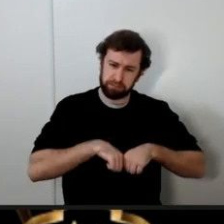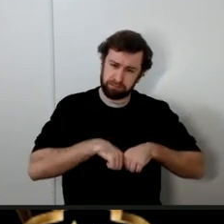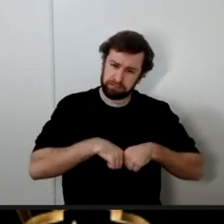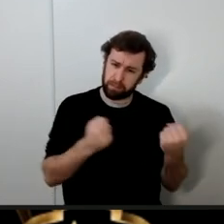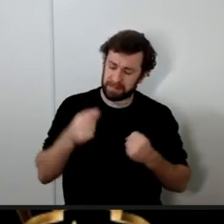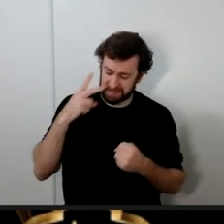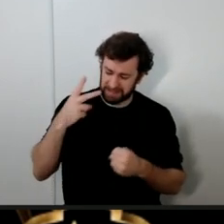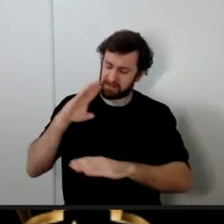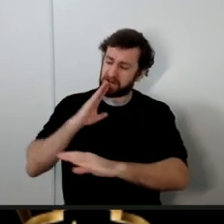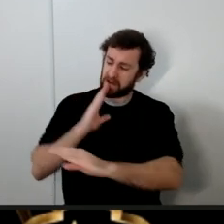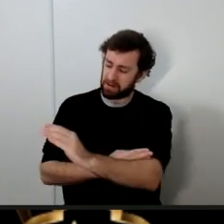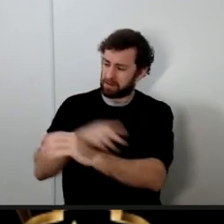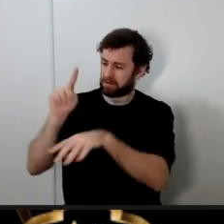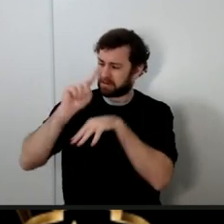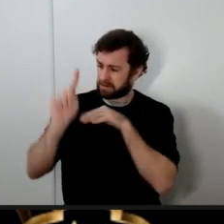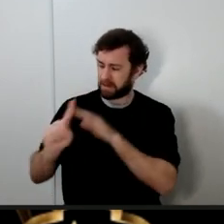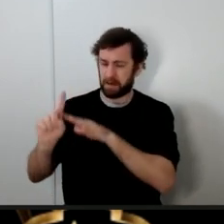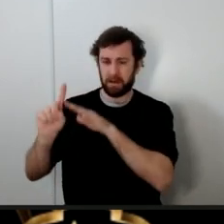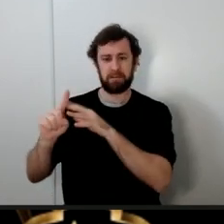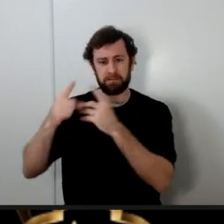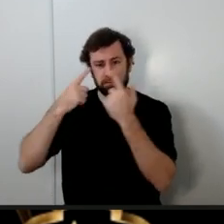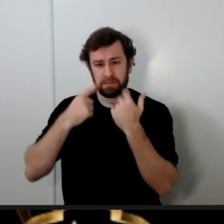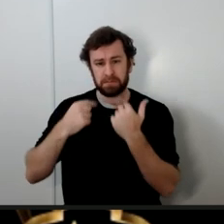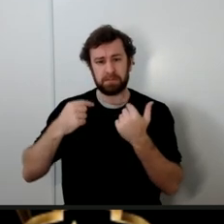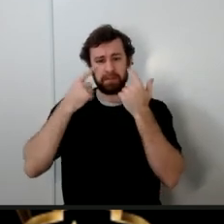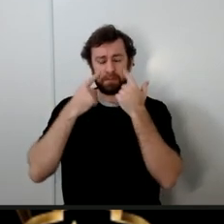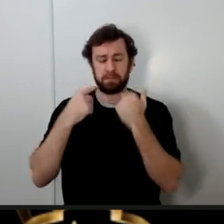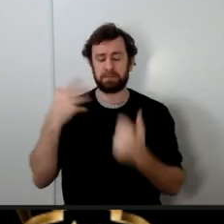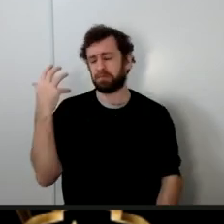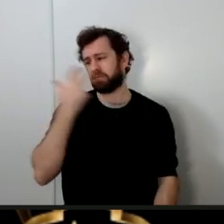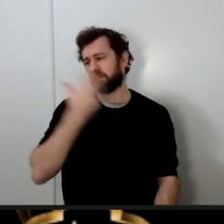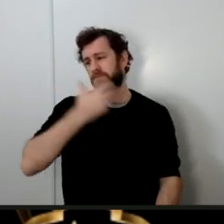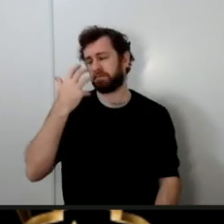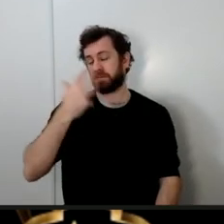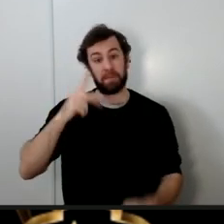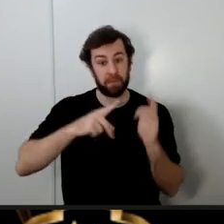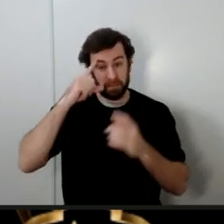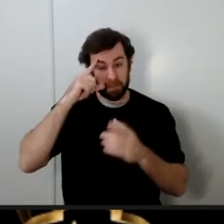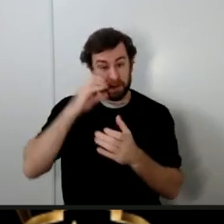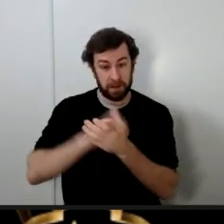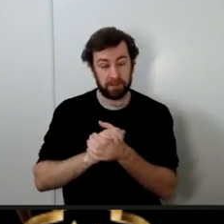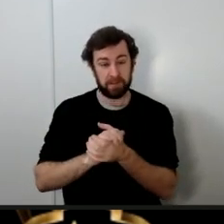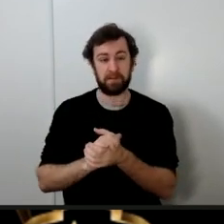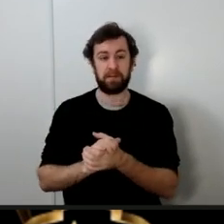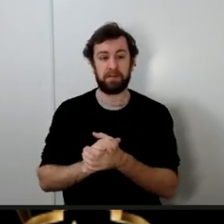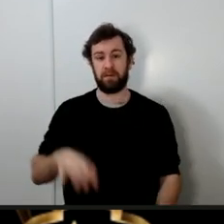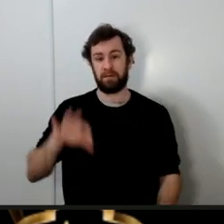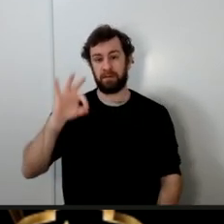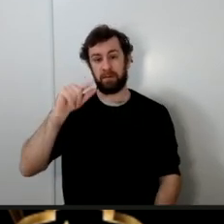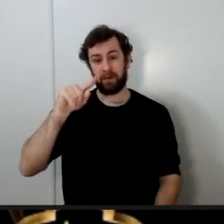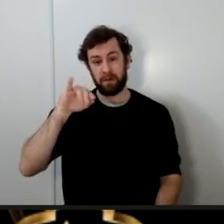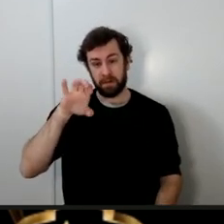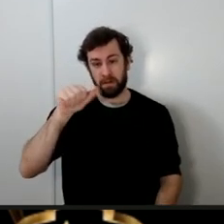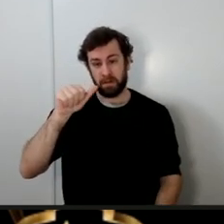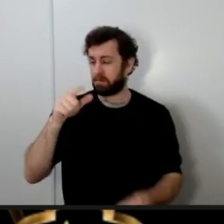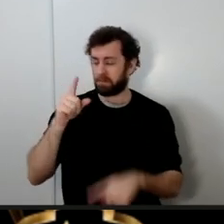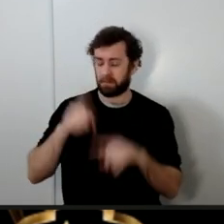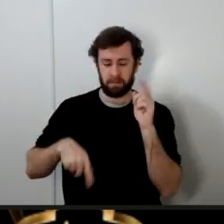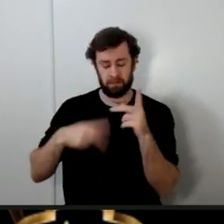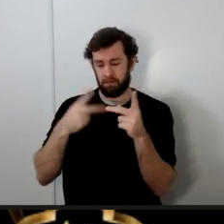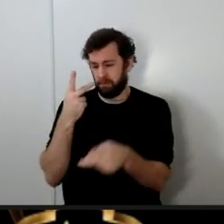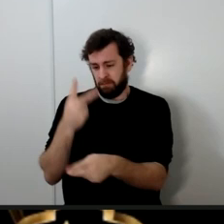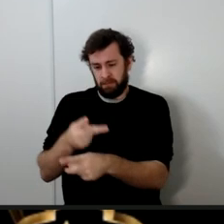Zainab in so many tears oh believers Fatima could not handle her daughter